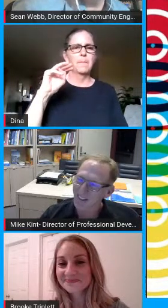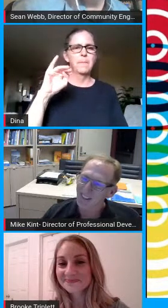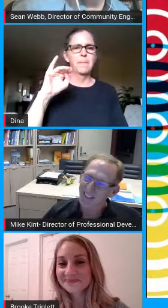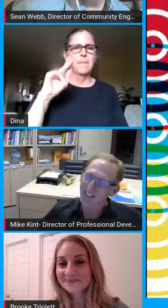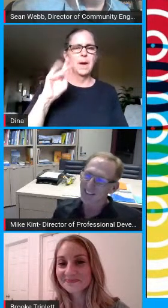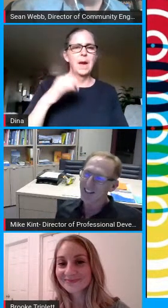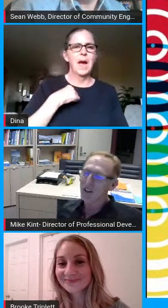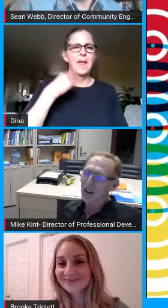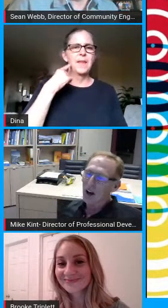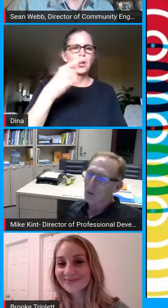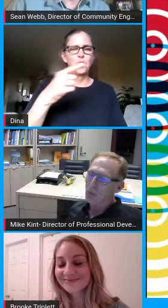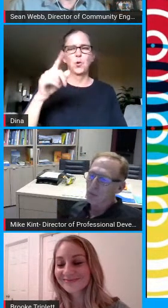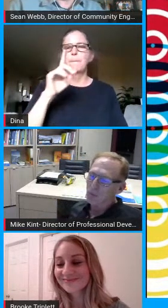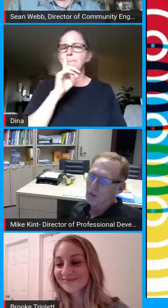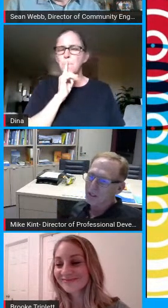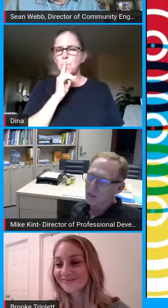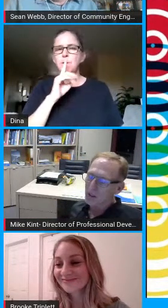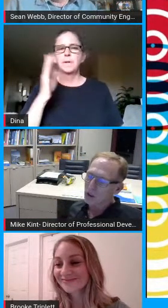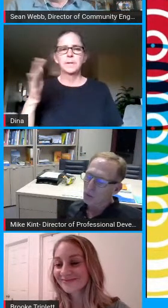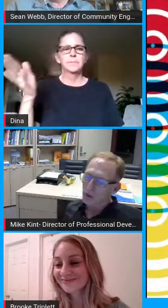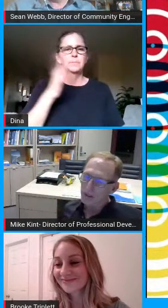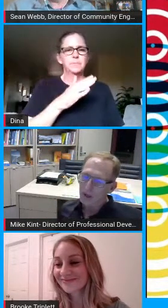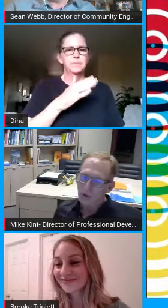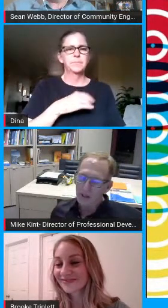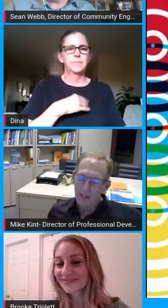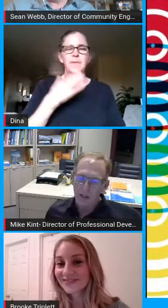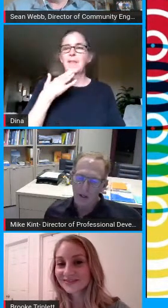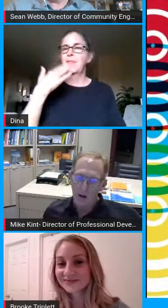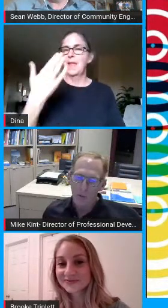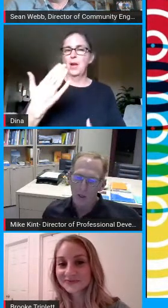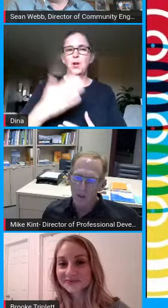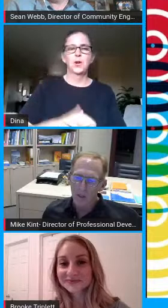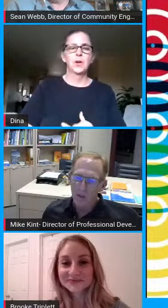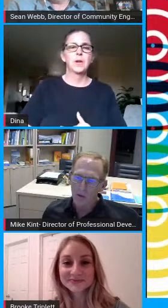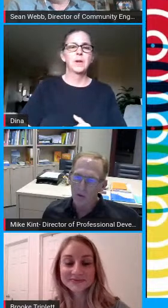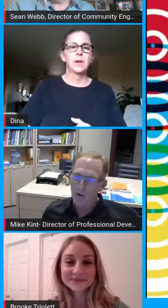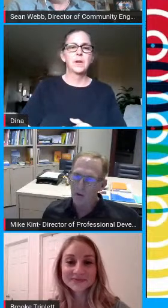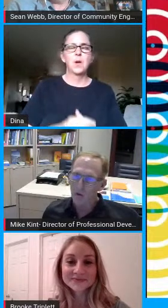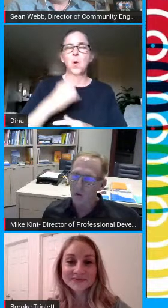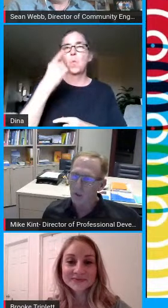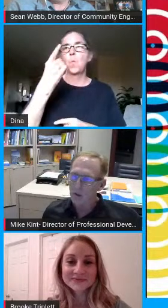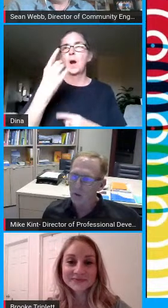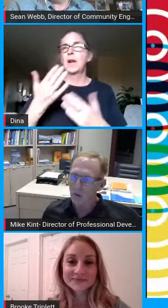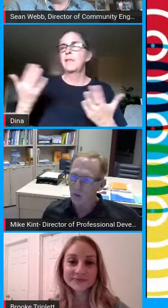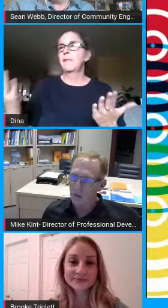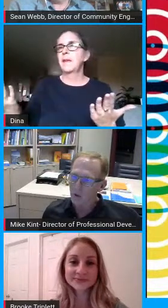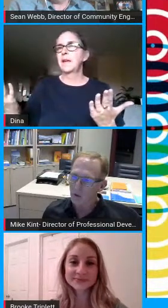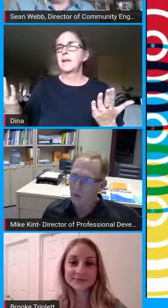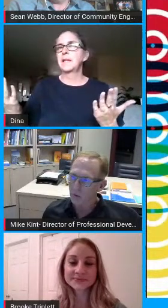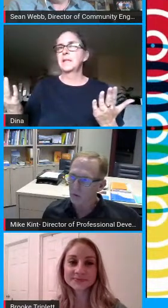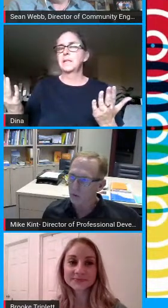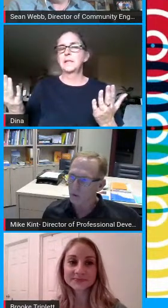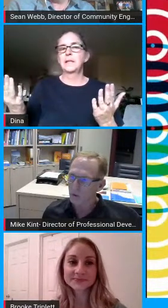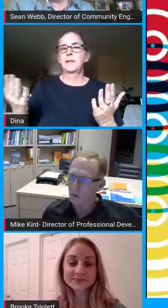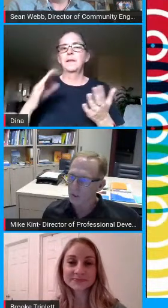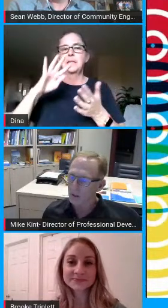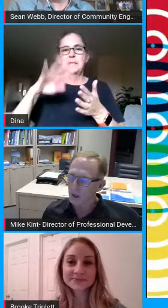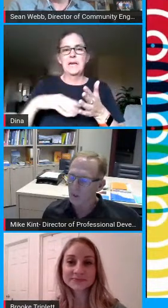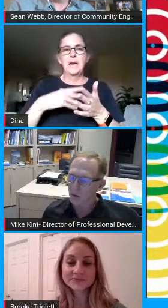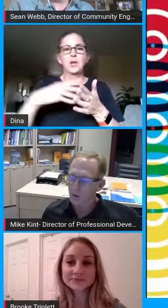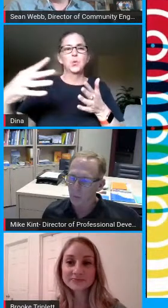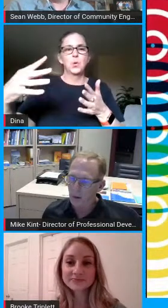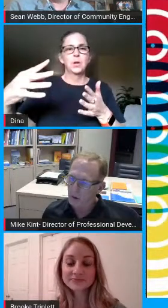all right um no problem thank you brooke yes i can uh one of the things that is unique to the schedules with distance